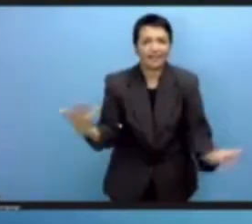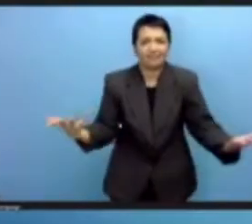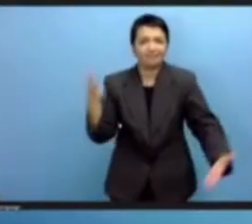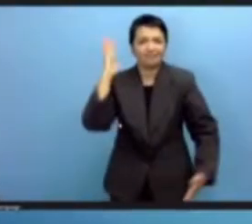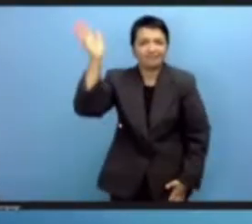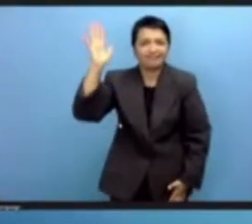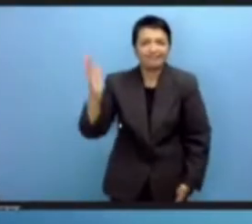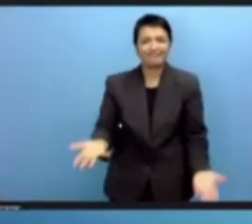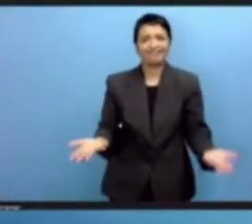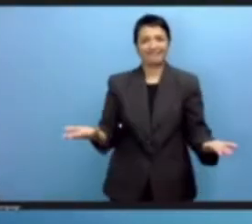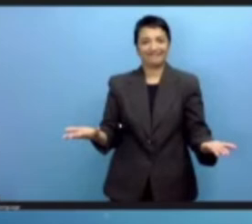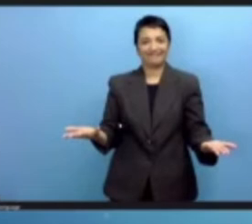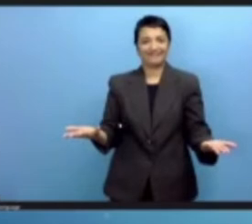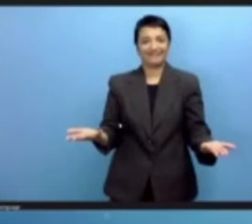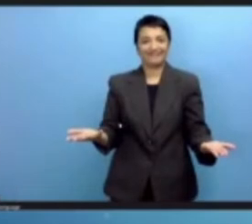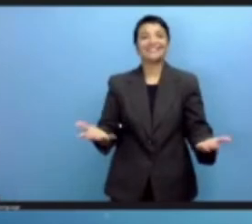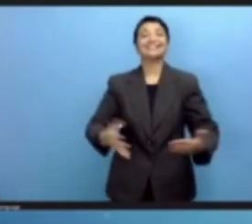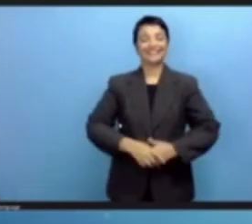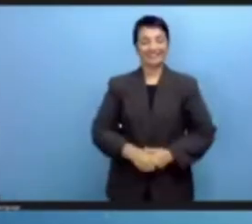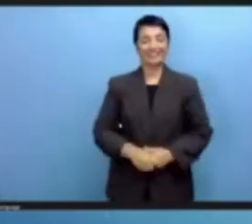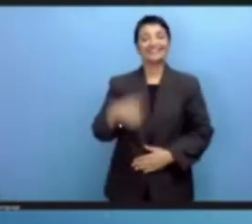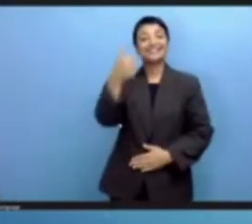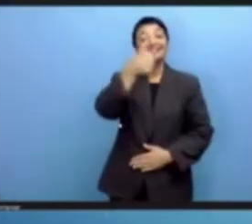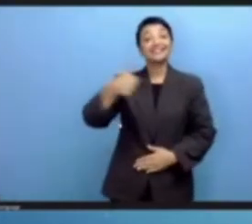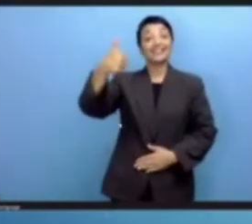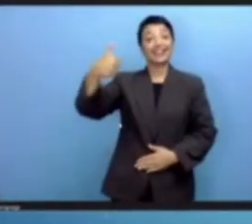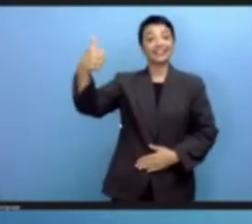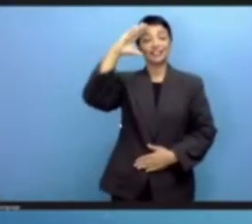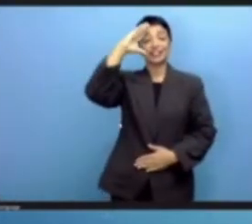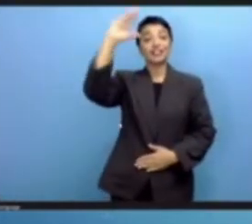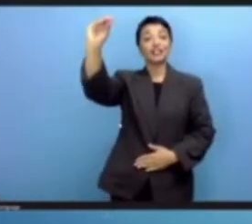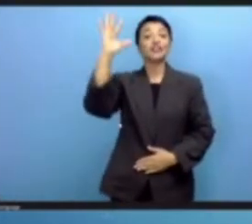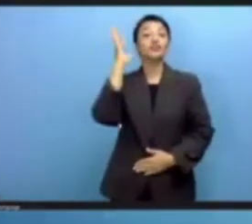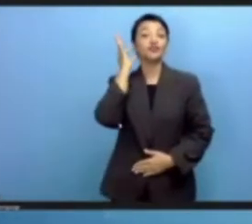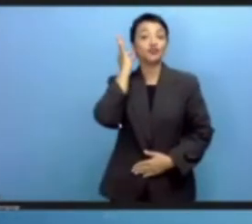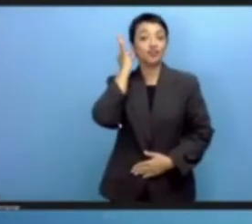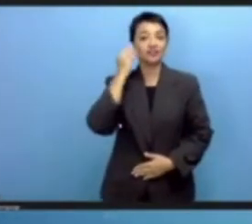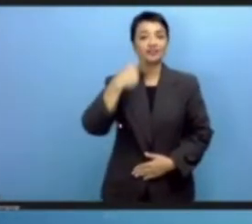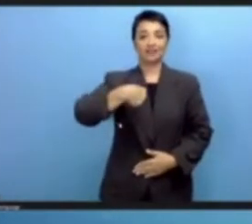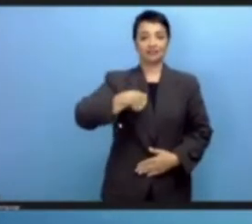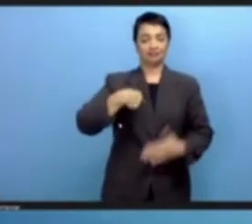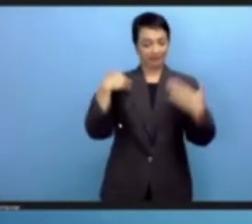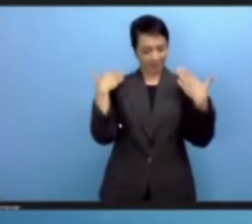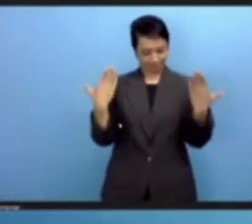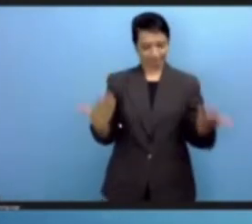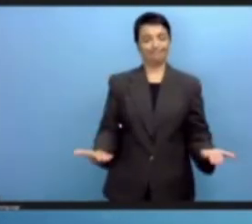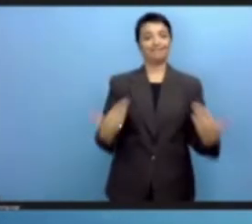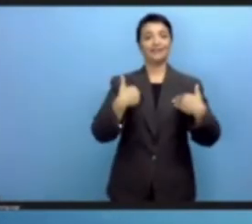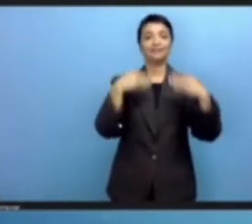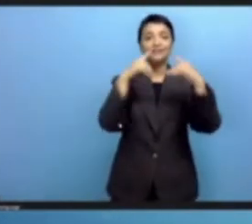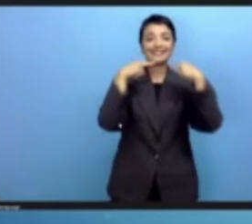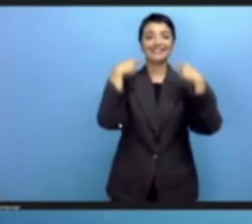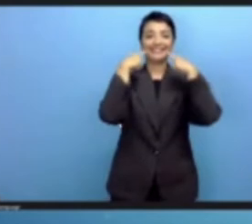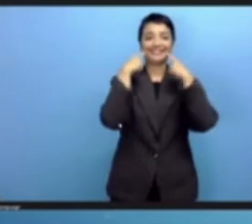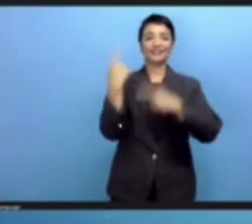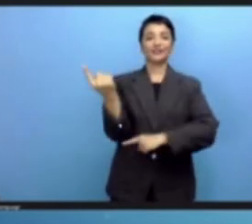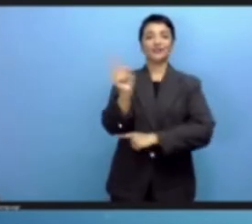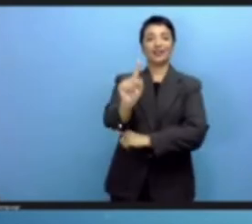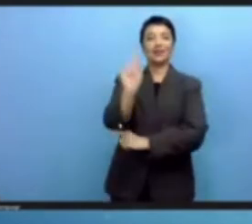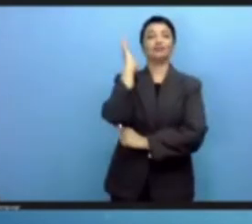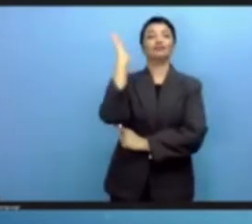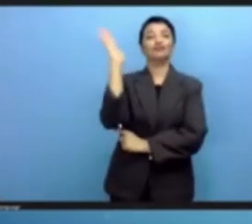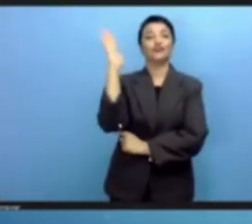Excellencies, ladies and gentlemen, it's a pleasure to be here in Adis, in